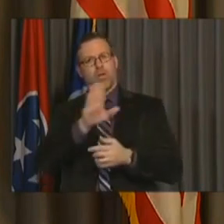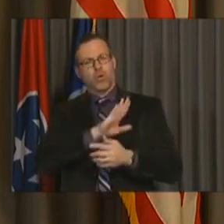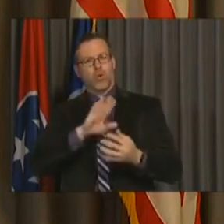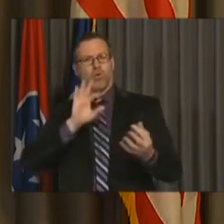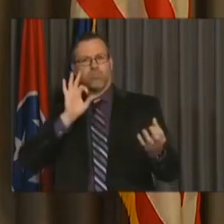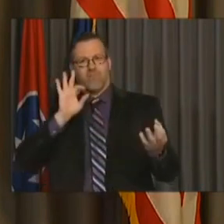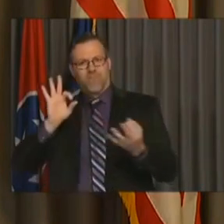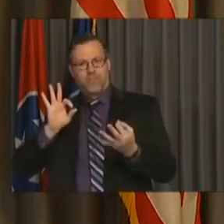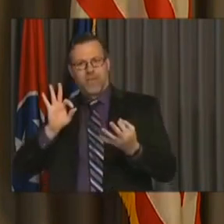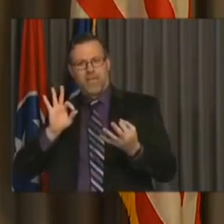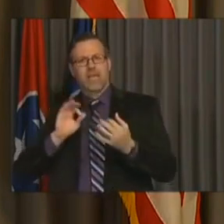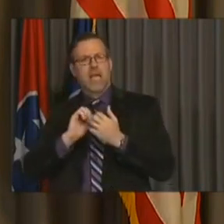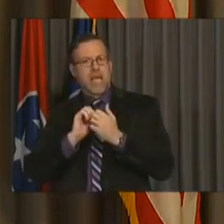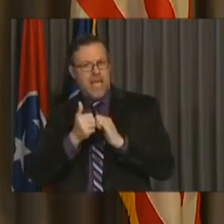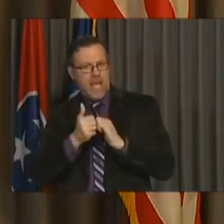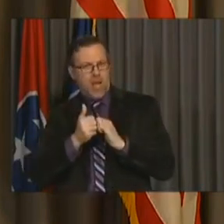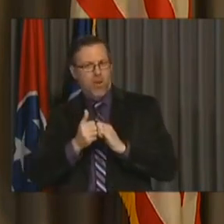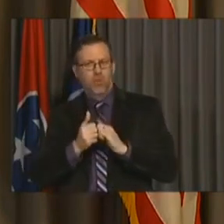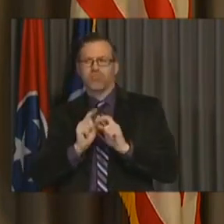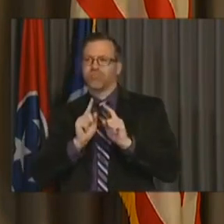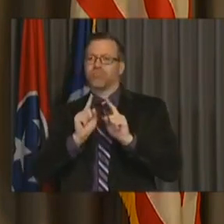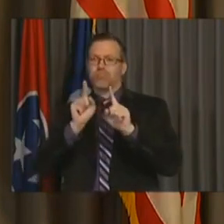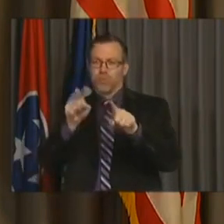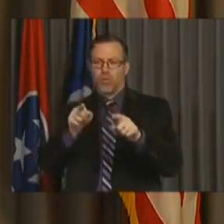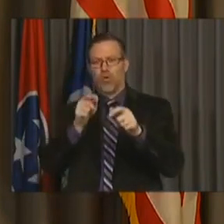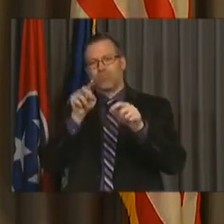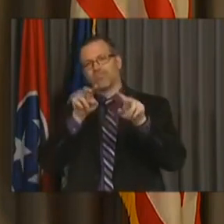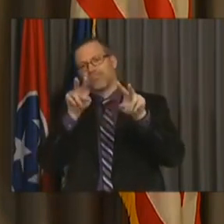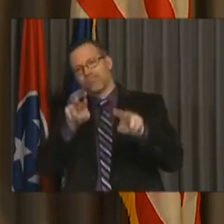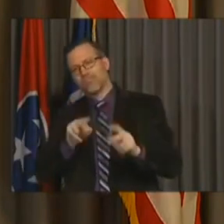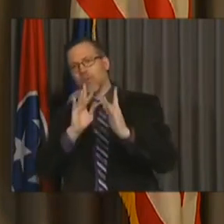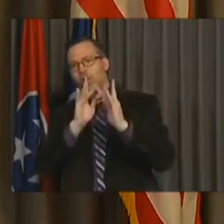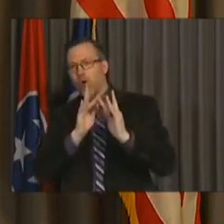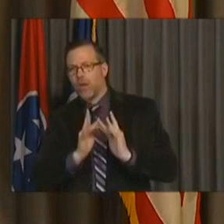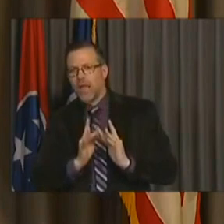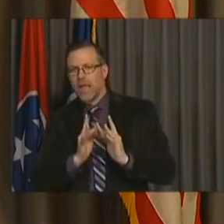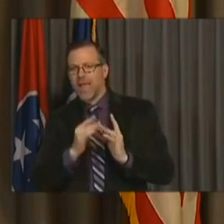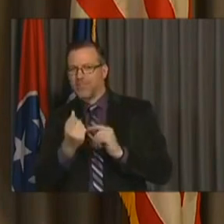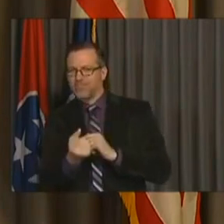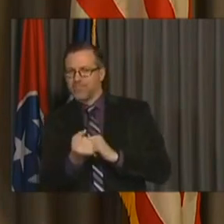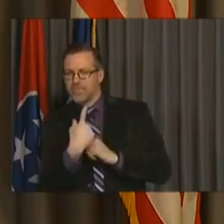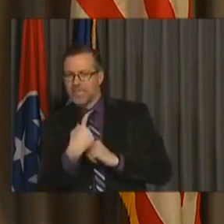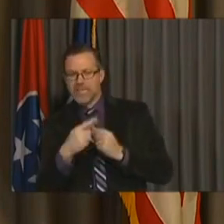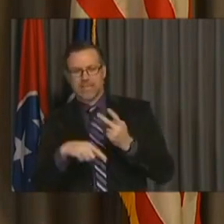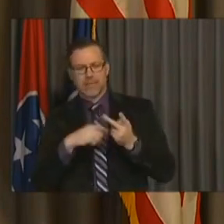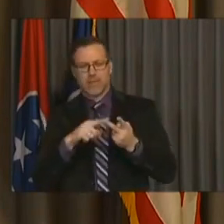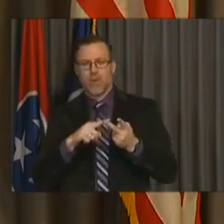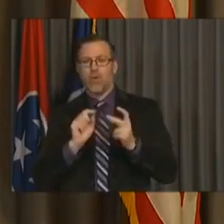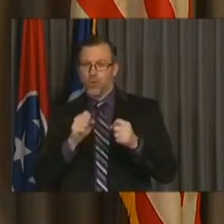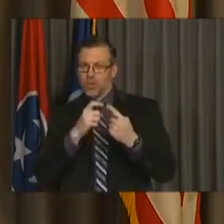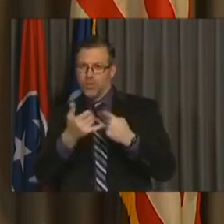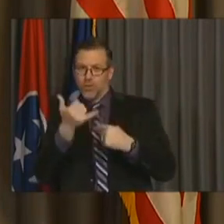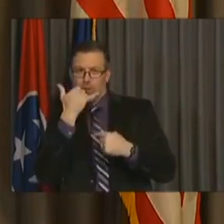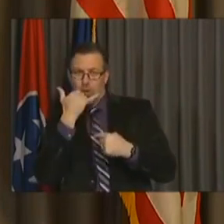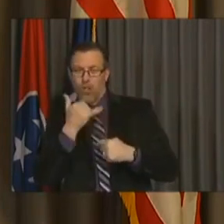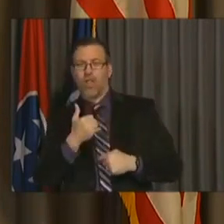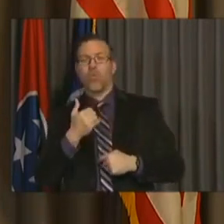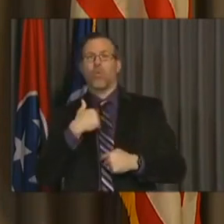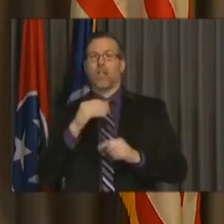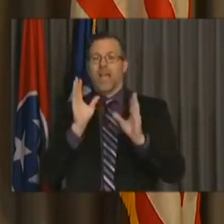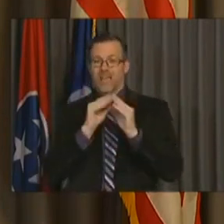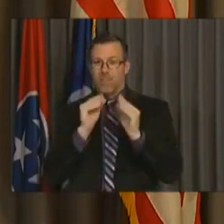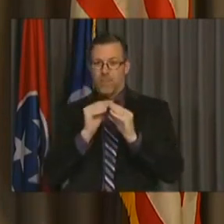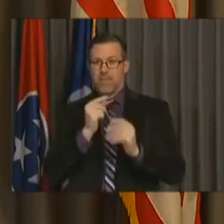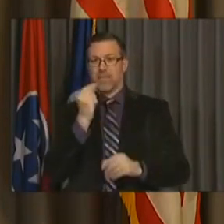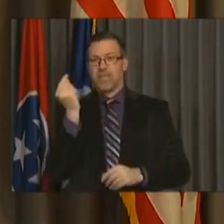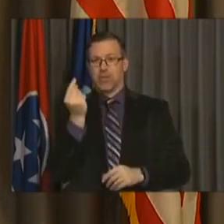You can go online, or you can call us, and of course, we will be having a public hearing on the budget on Tuesday, June 2nd,